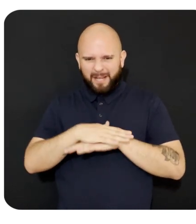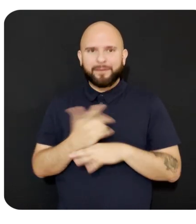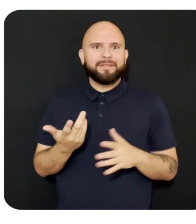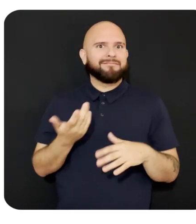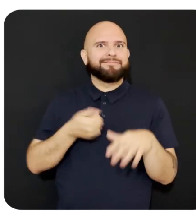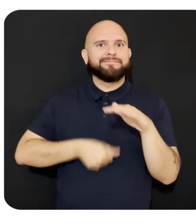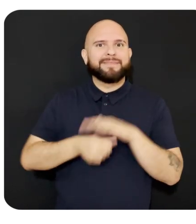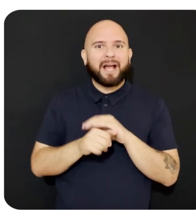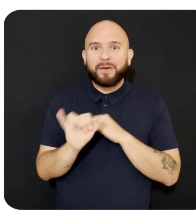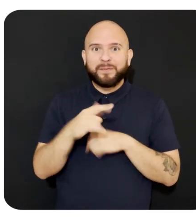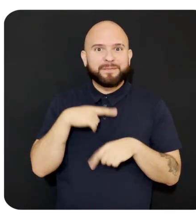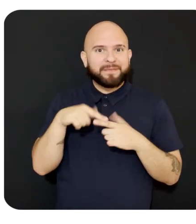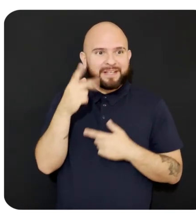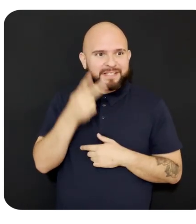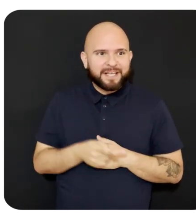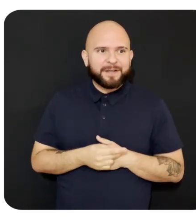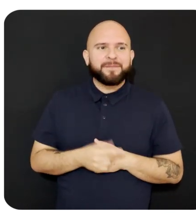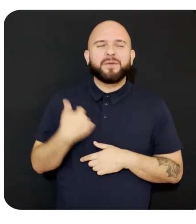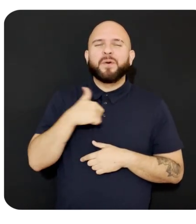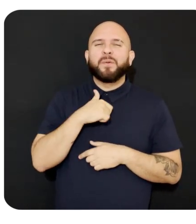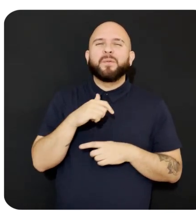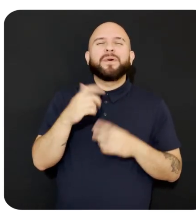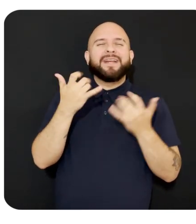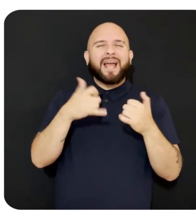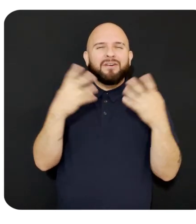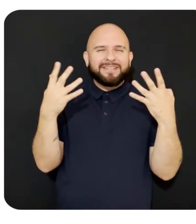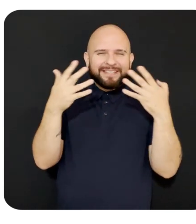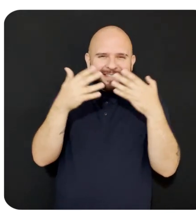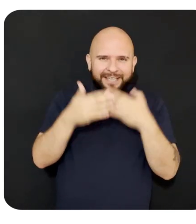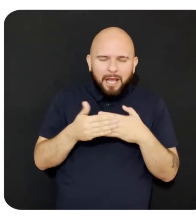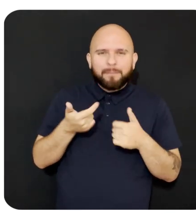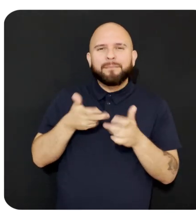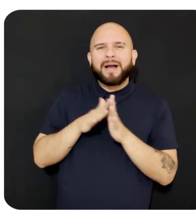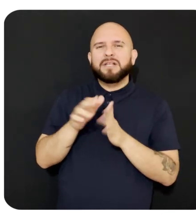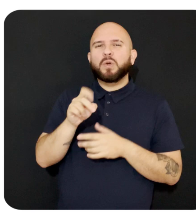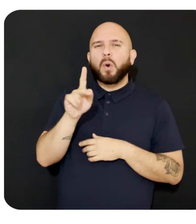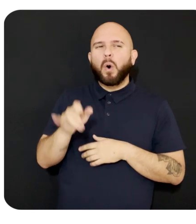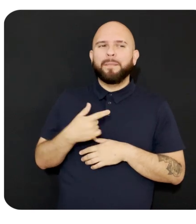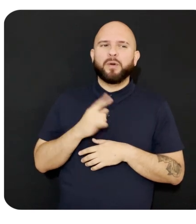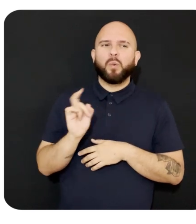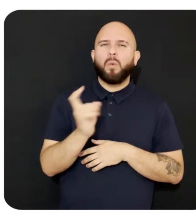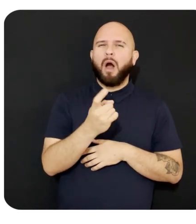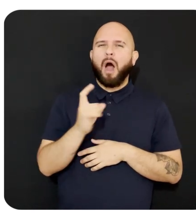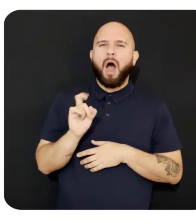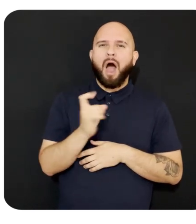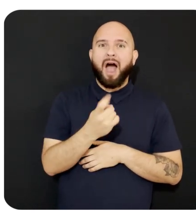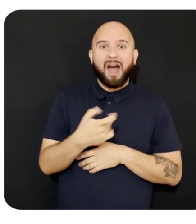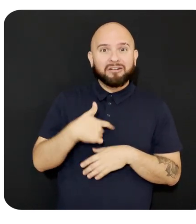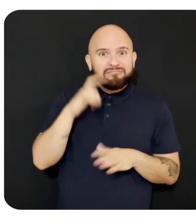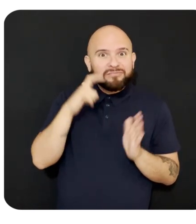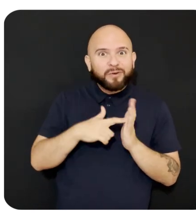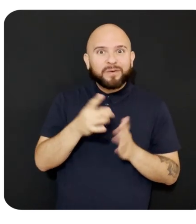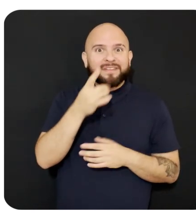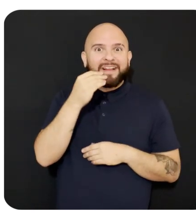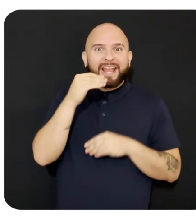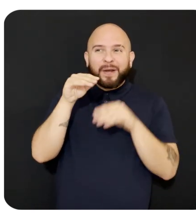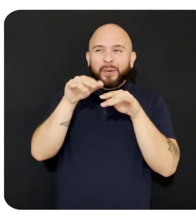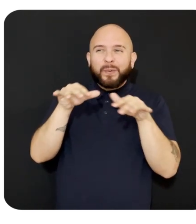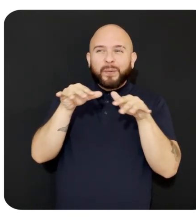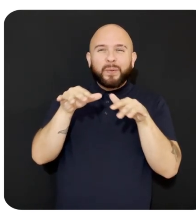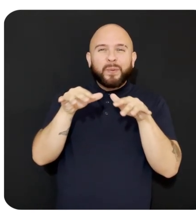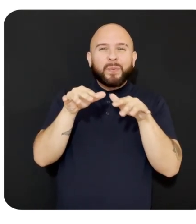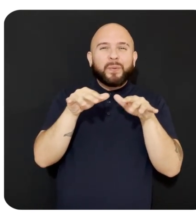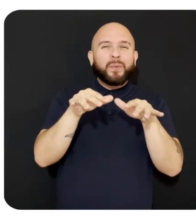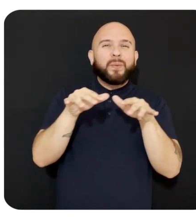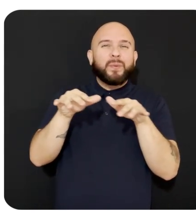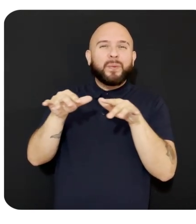the default shaders. We will dim the pass-through lighting and have Opie walk back and forth. Notice the reflection of the light that he is carrying reflect on the nearby